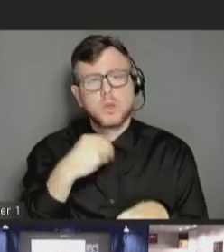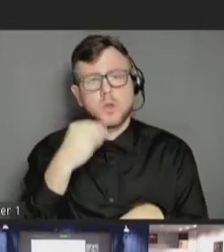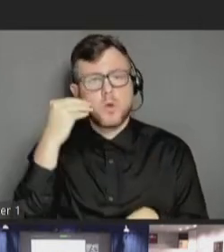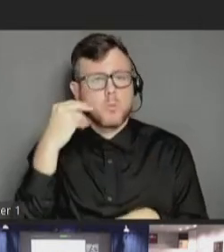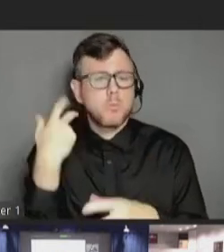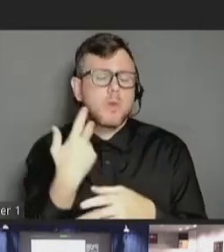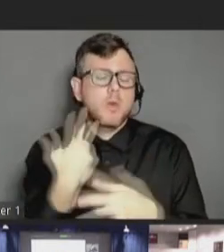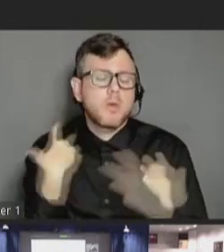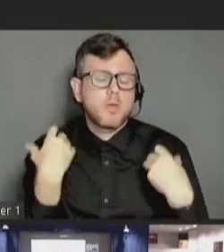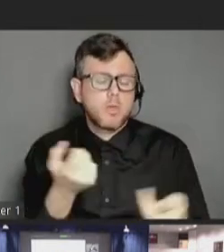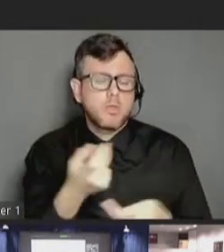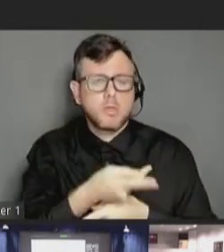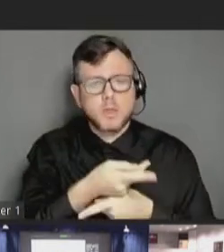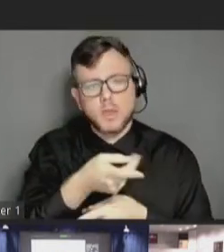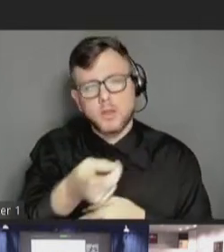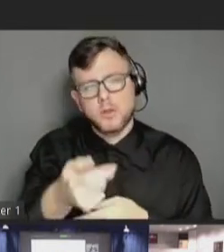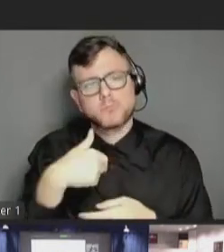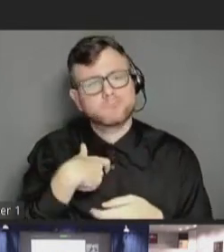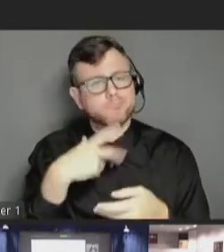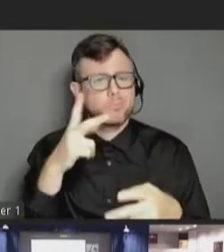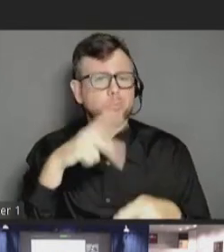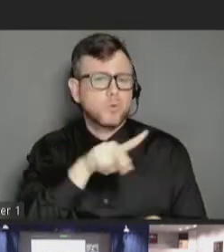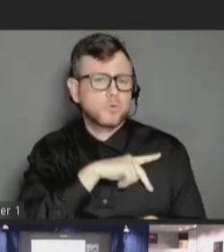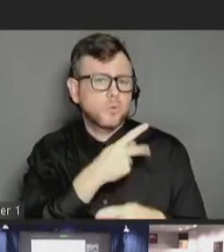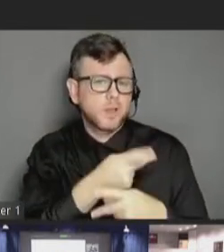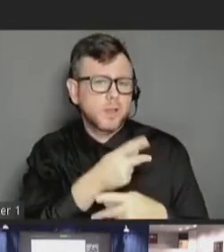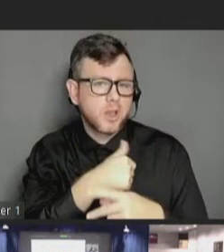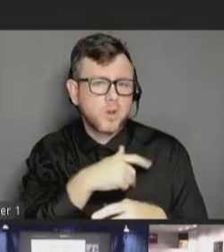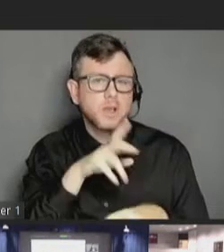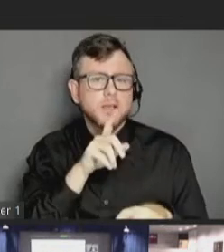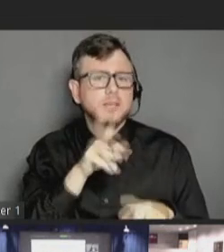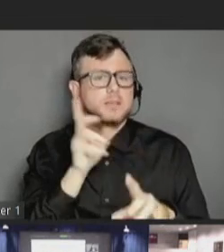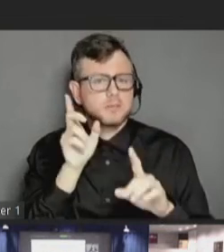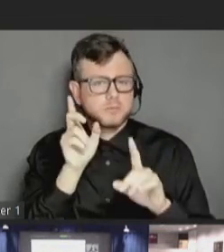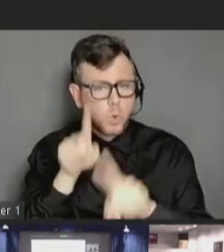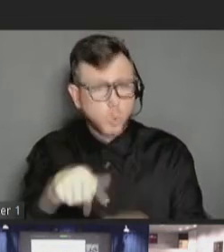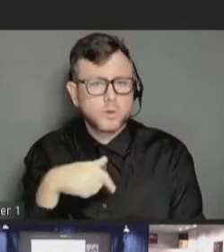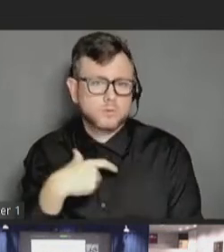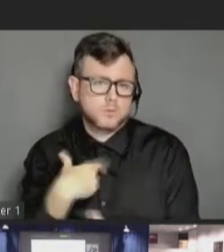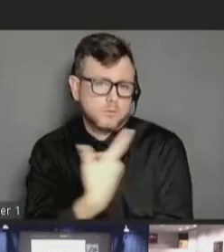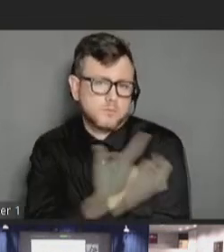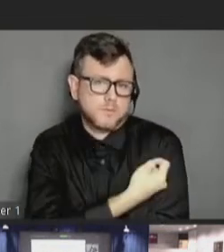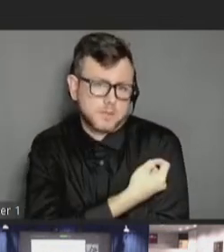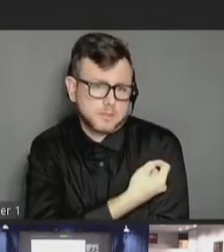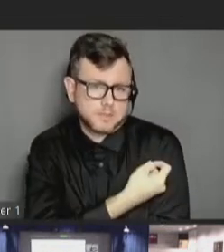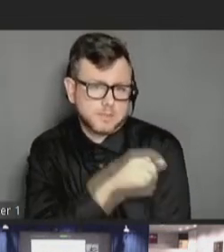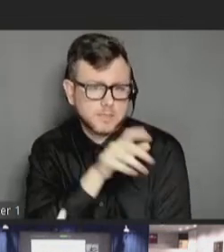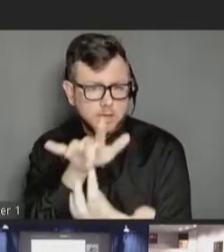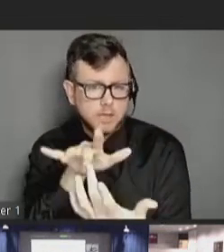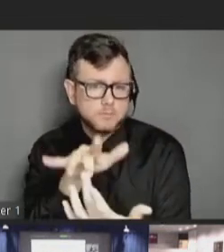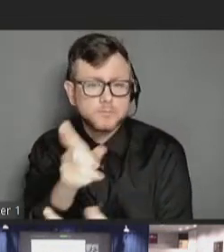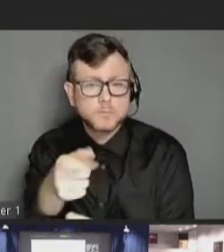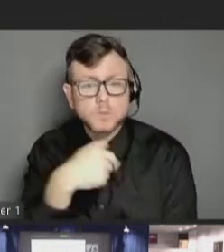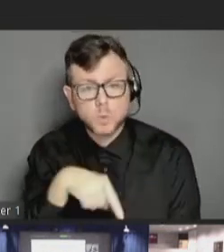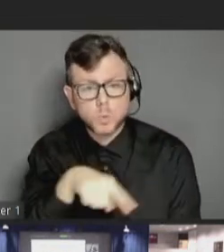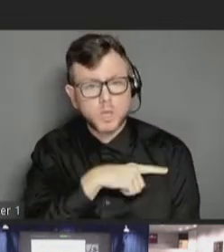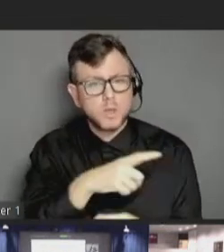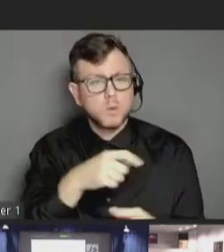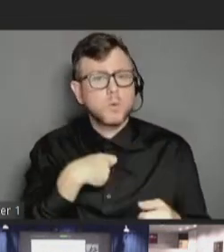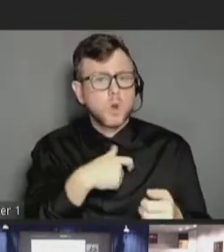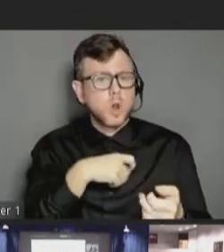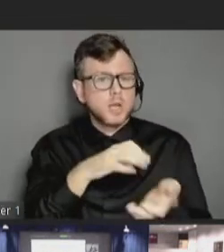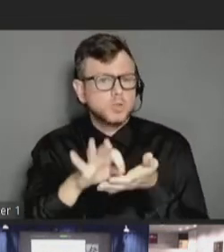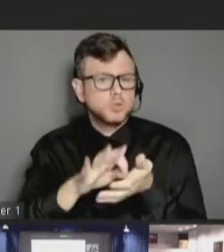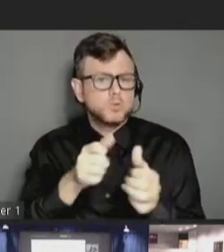outreach. At the time of this survey, just under half of the states that responded were tracking vaccination rates